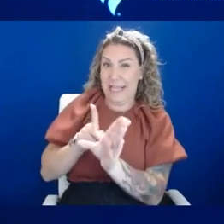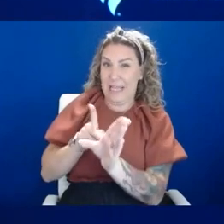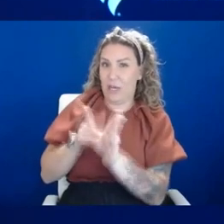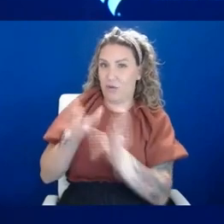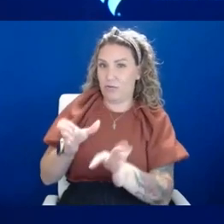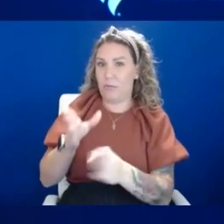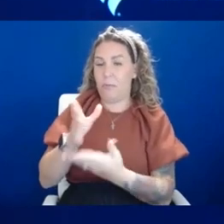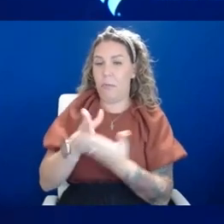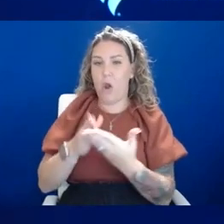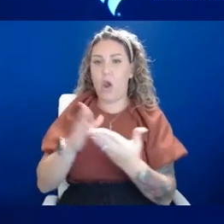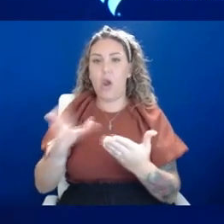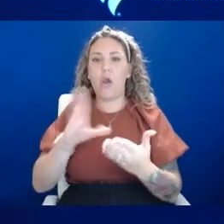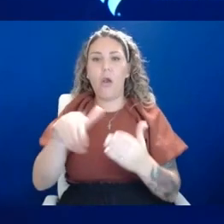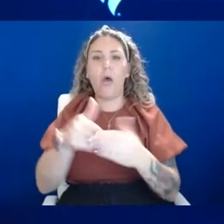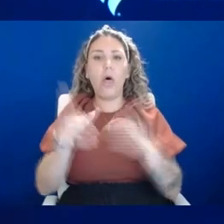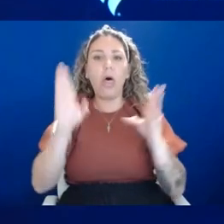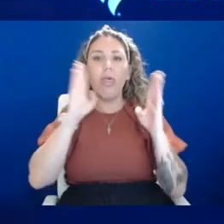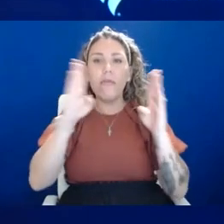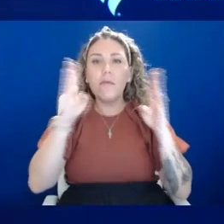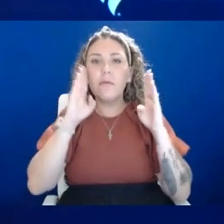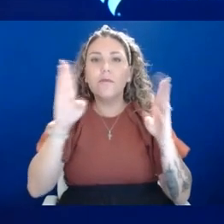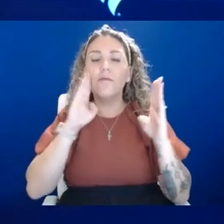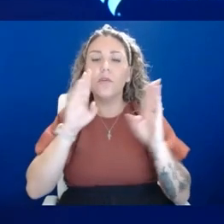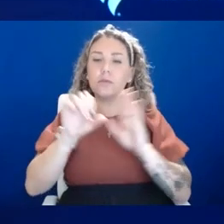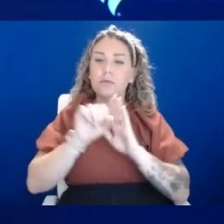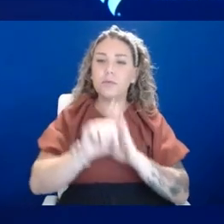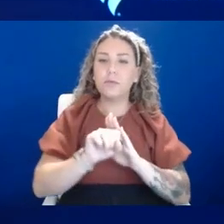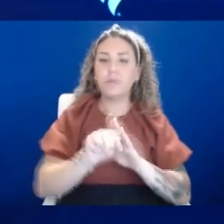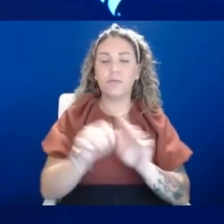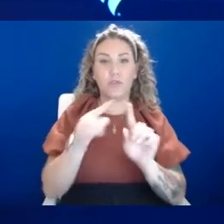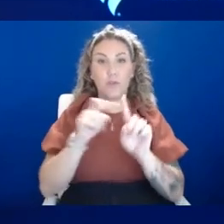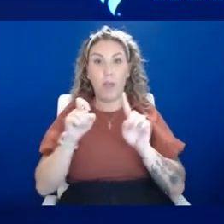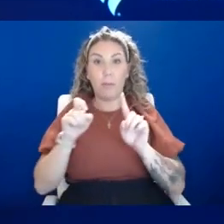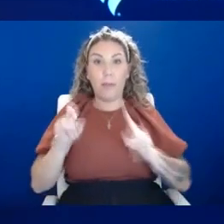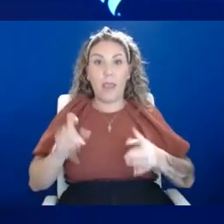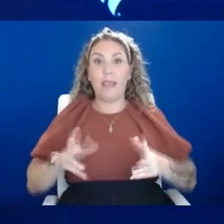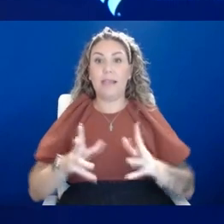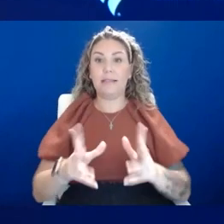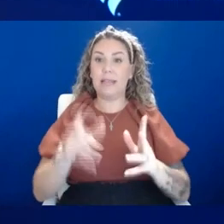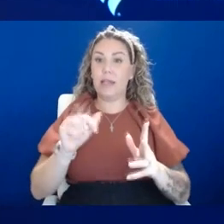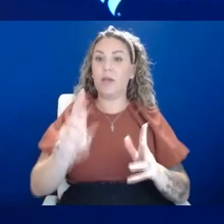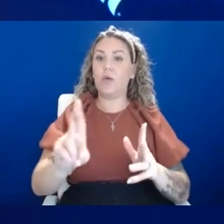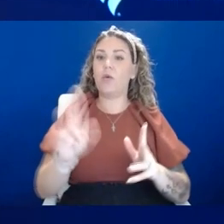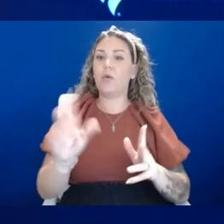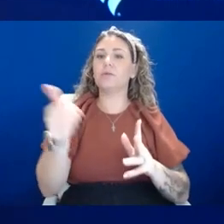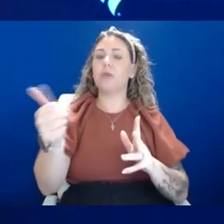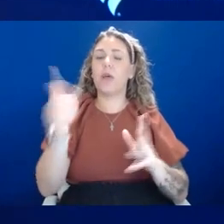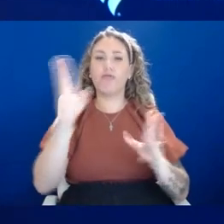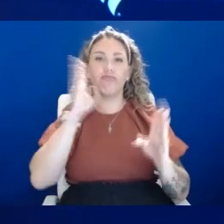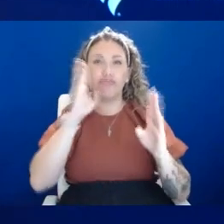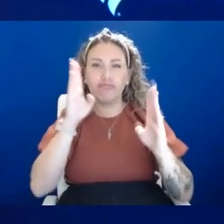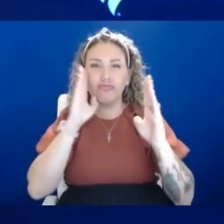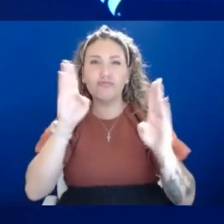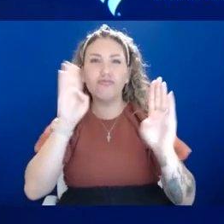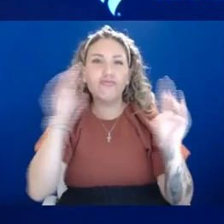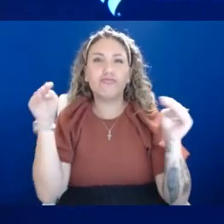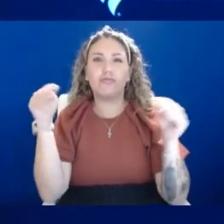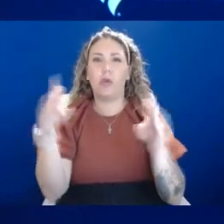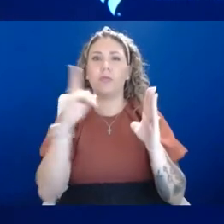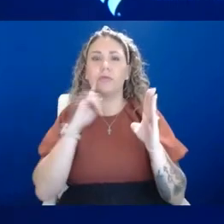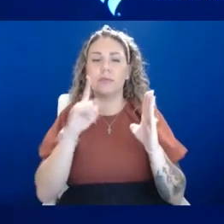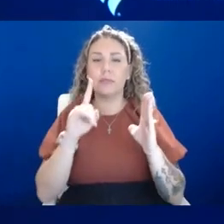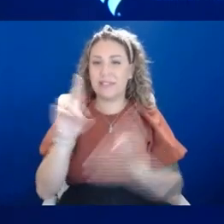symptoms, um, that you're expressing due to the anxiety predominantly, um, or is there some other concentration, you know, disorder that's there. And so